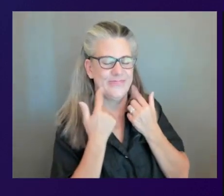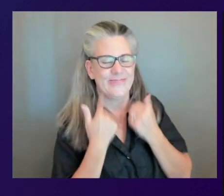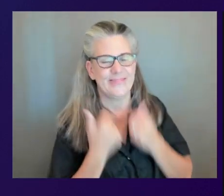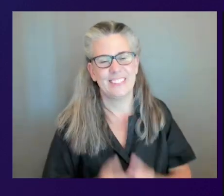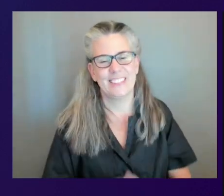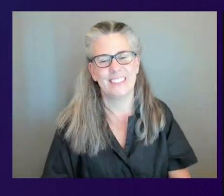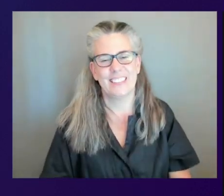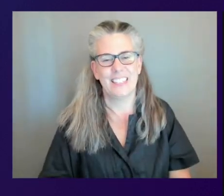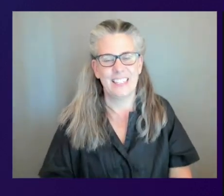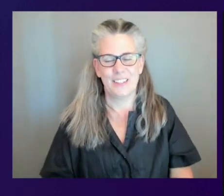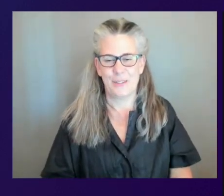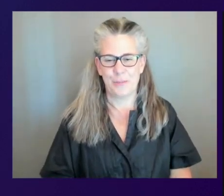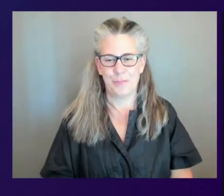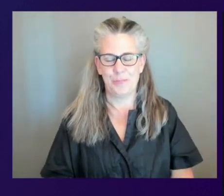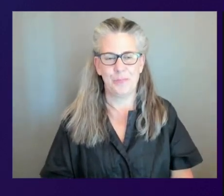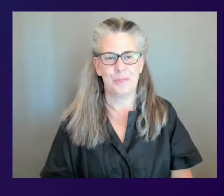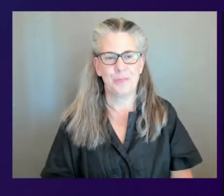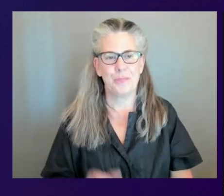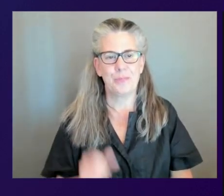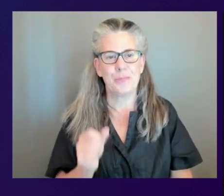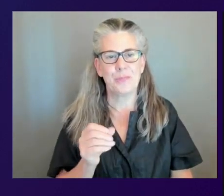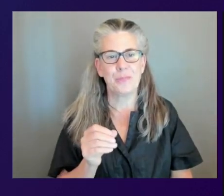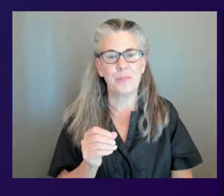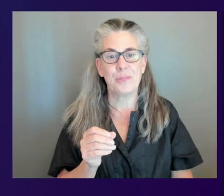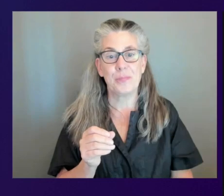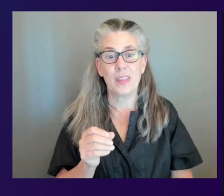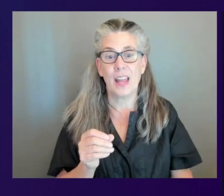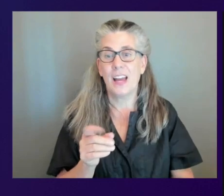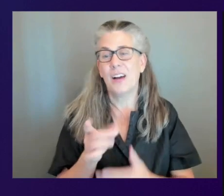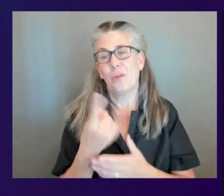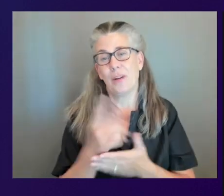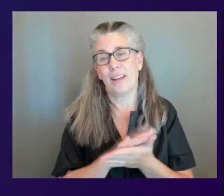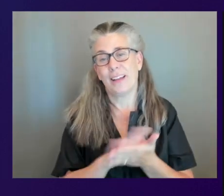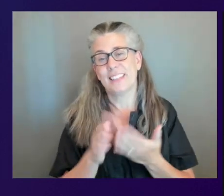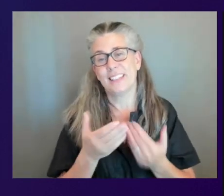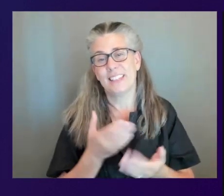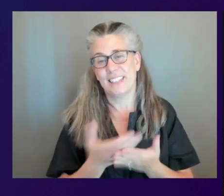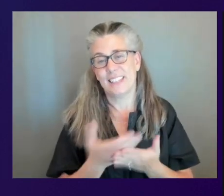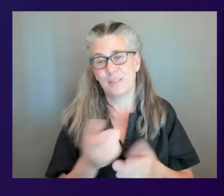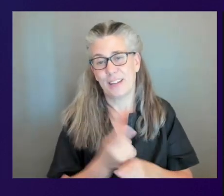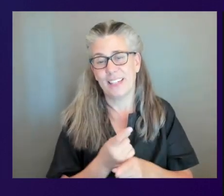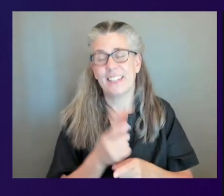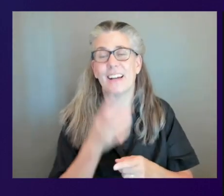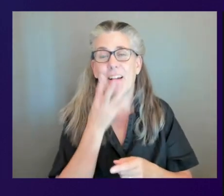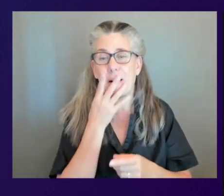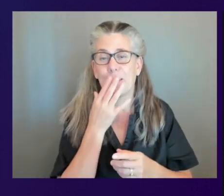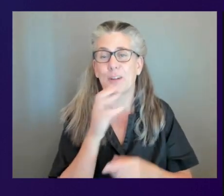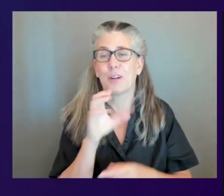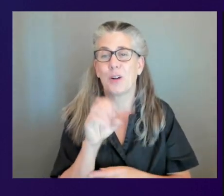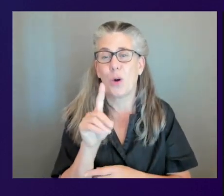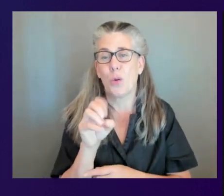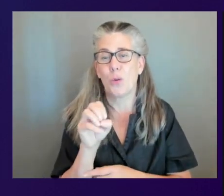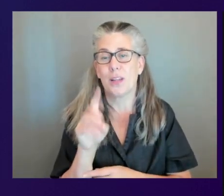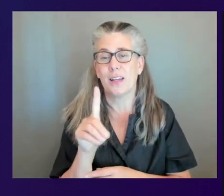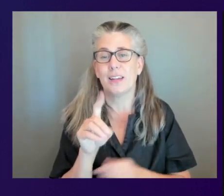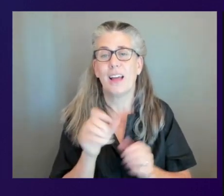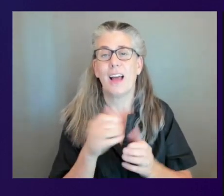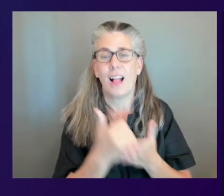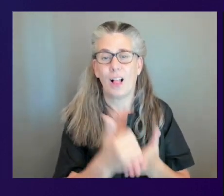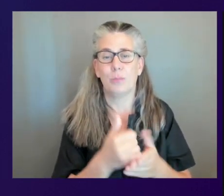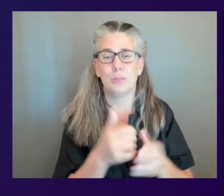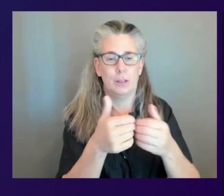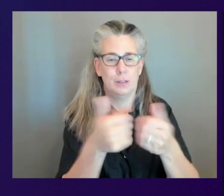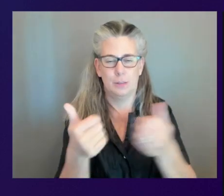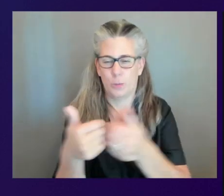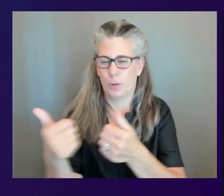yeah so i mean definitely that's the one nice thing is that it's color coded to kind of help help you identify between the different values here so the